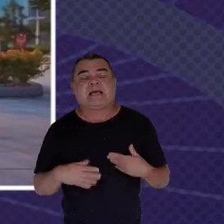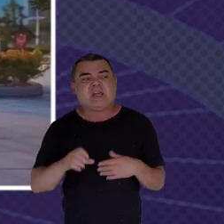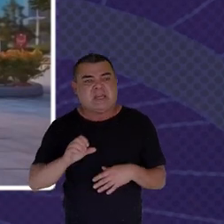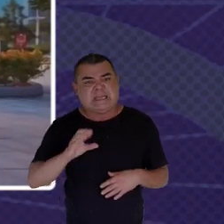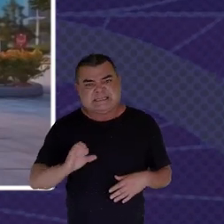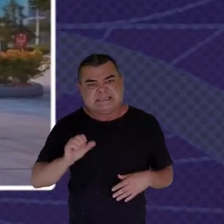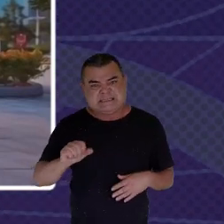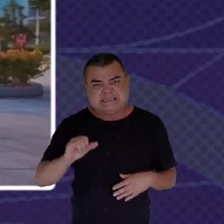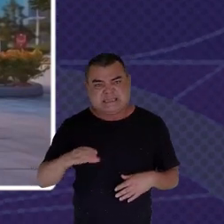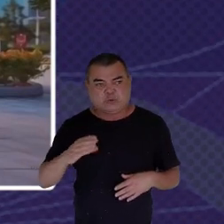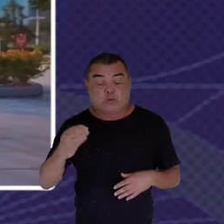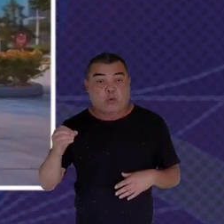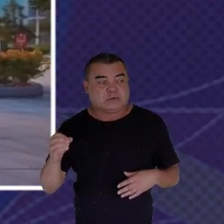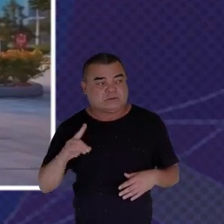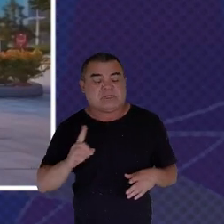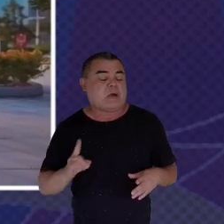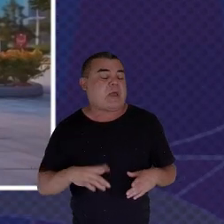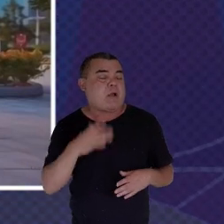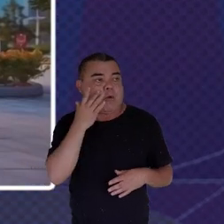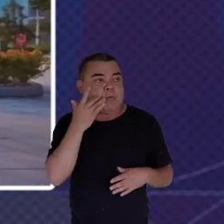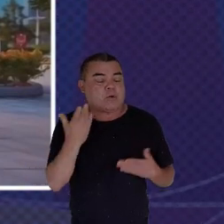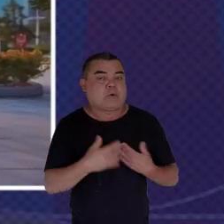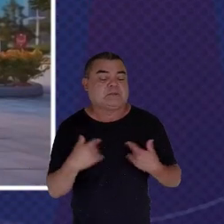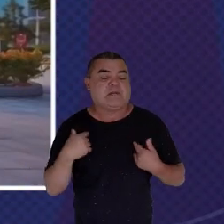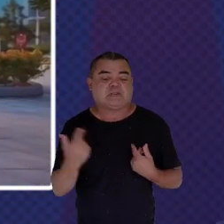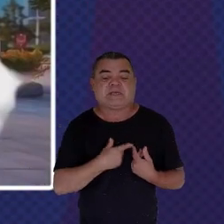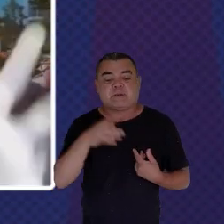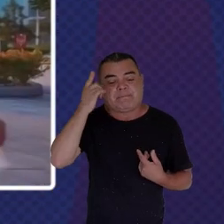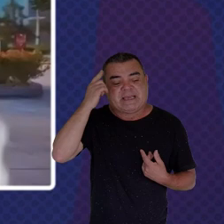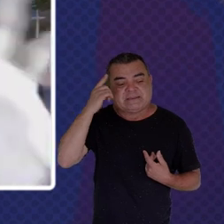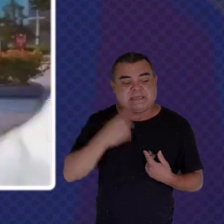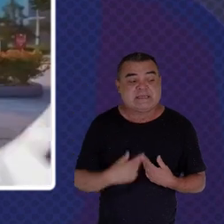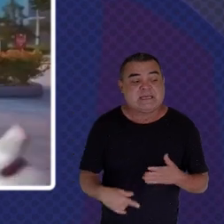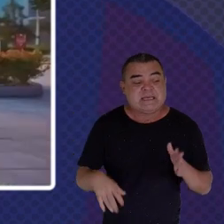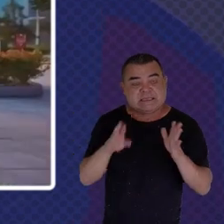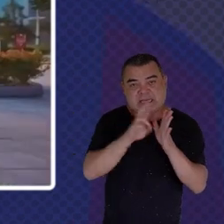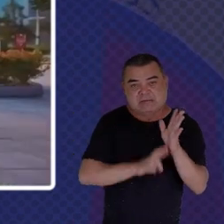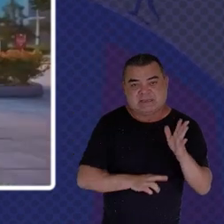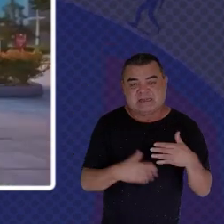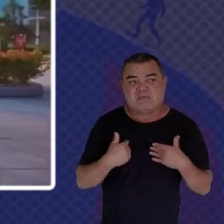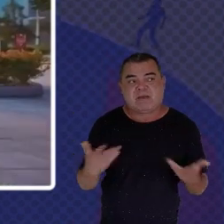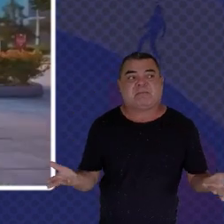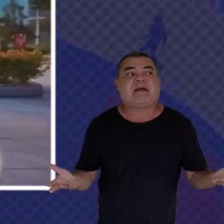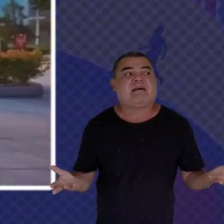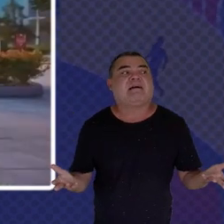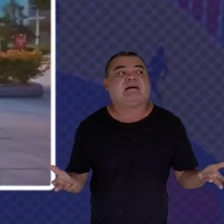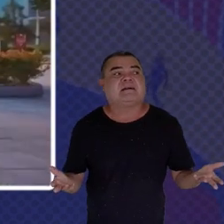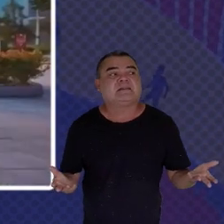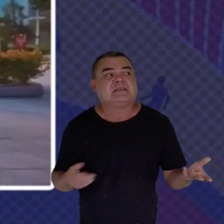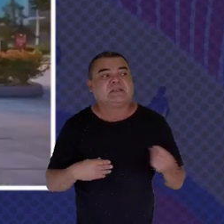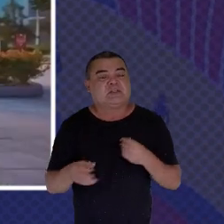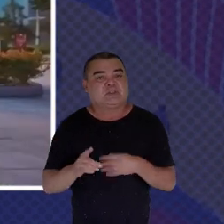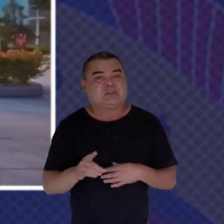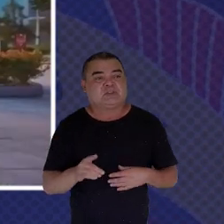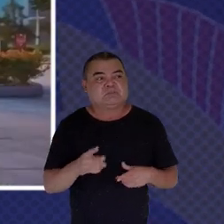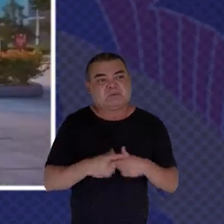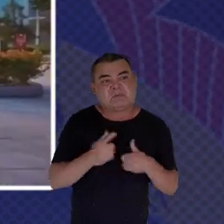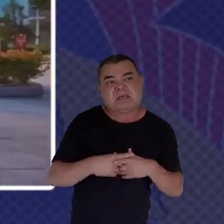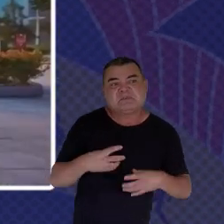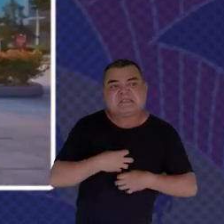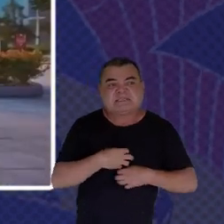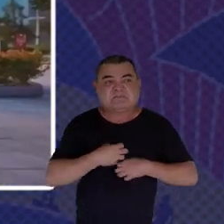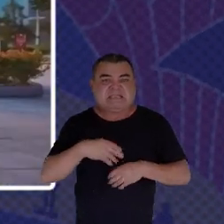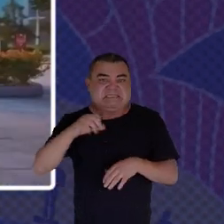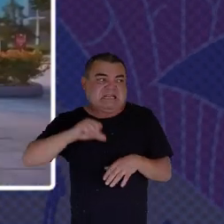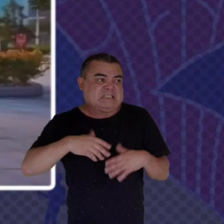To assume that when we regulate It must be to manage the damage The harm The negative things that can exist But